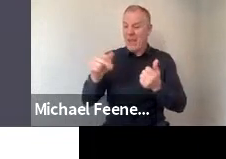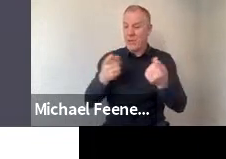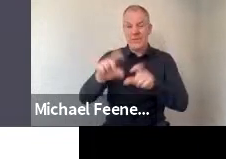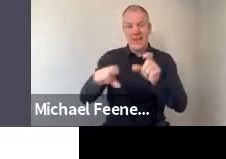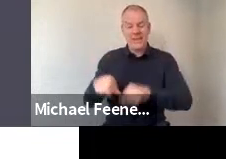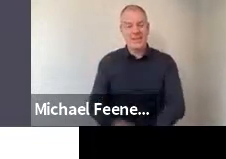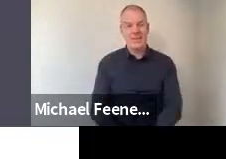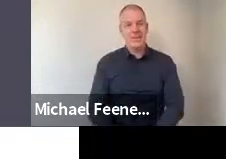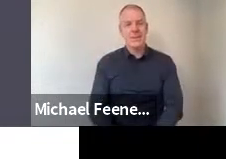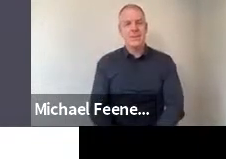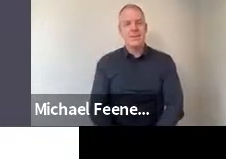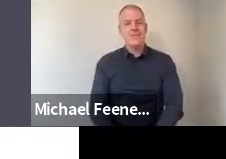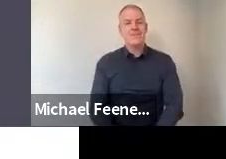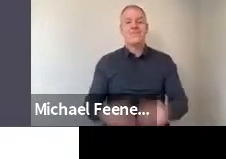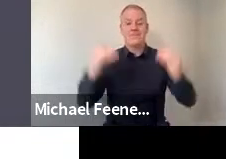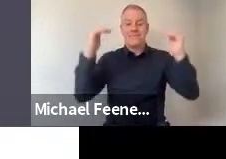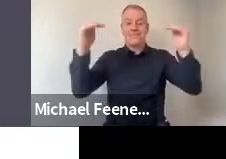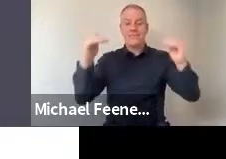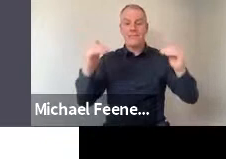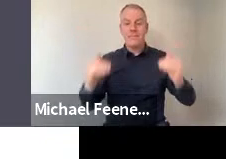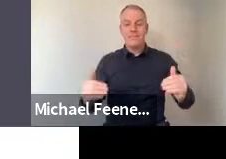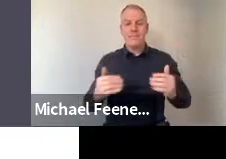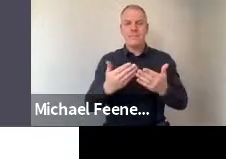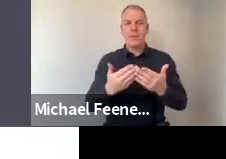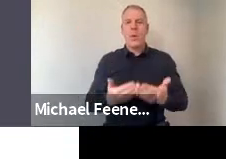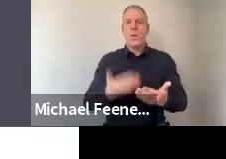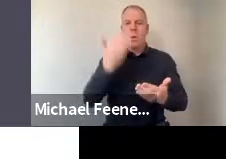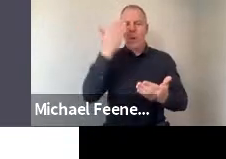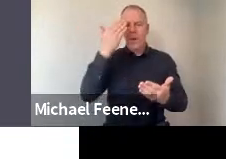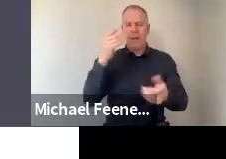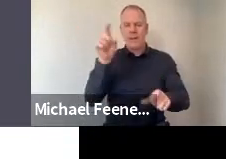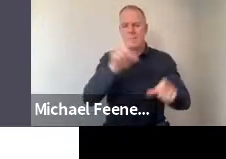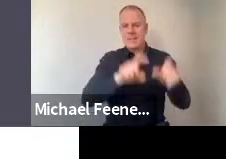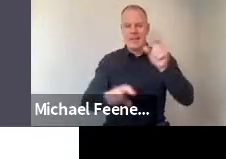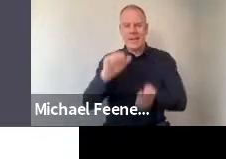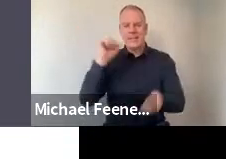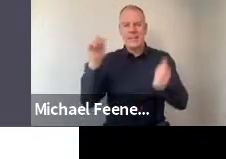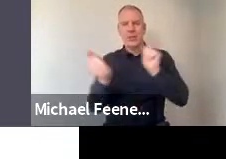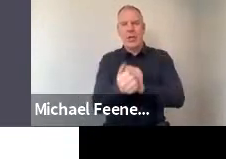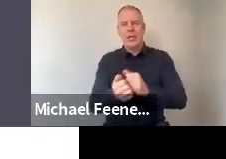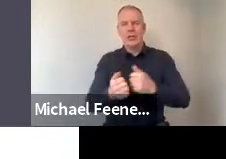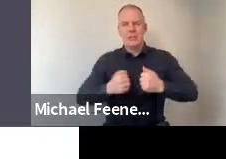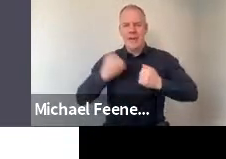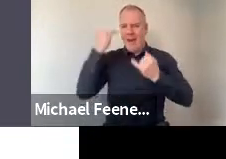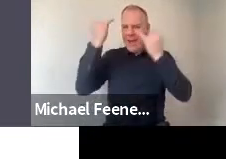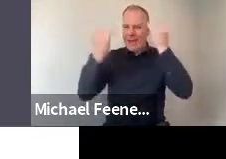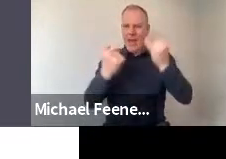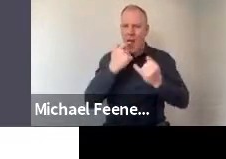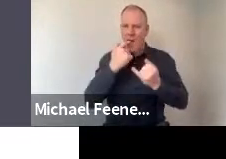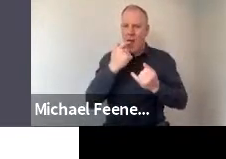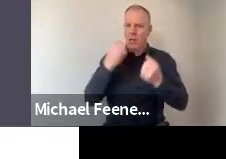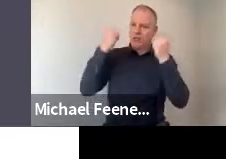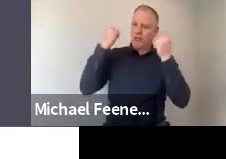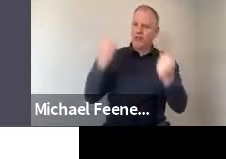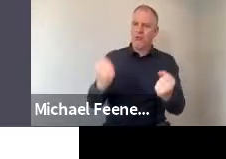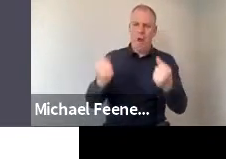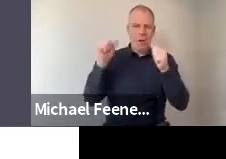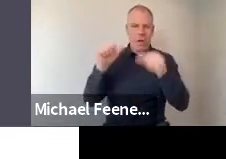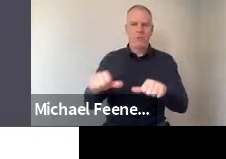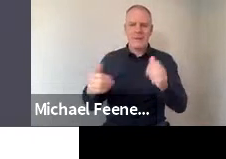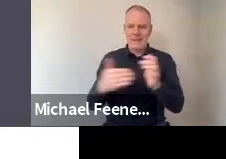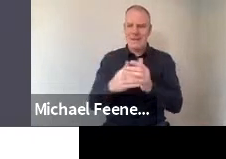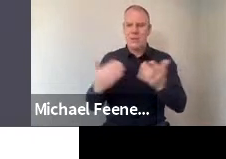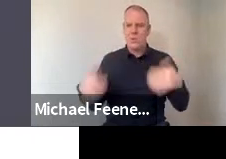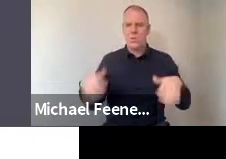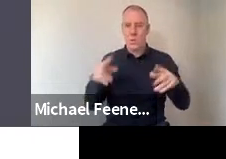The next one is learning science changes my ideas. And this got an overwhelming level of agreement.